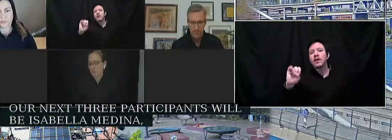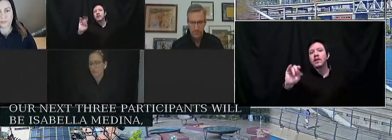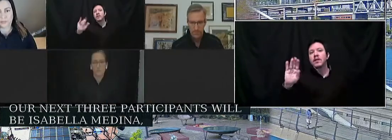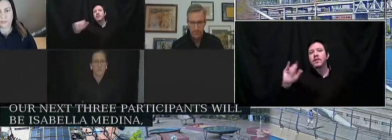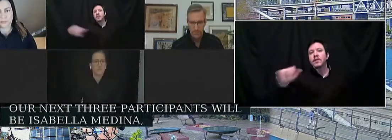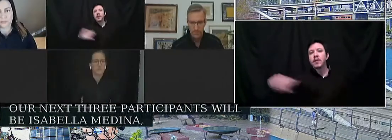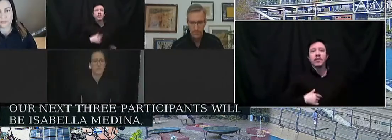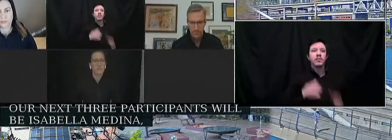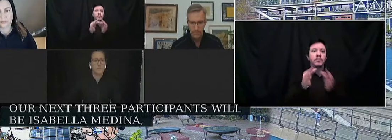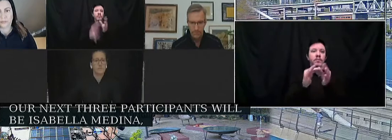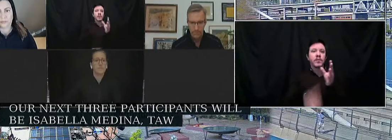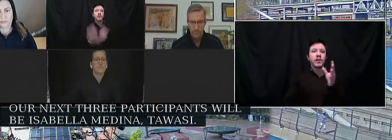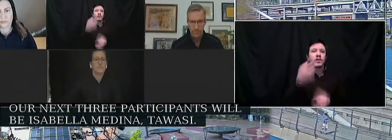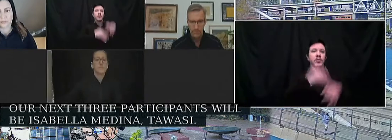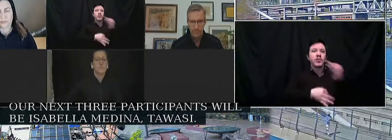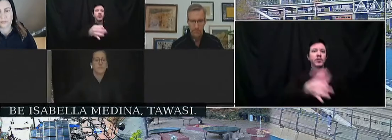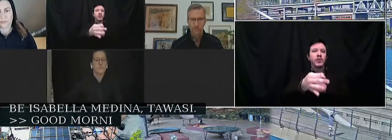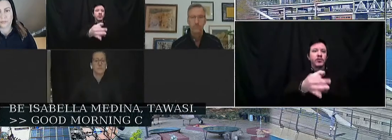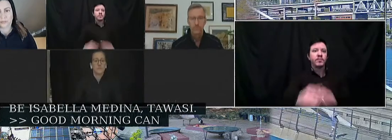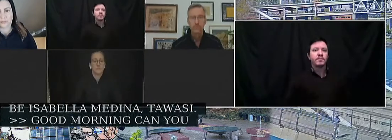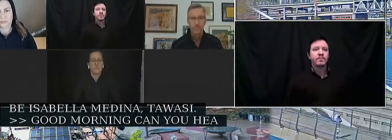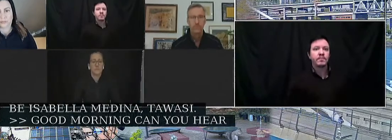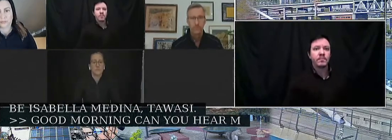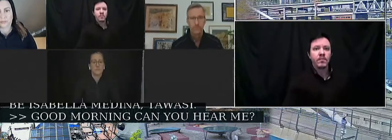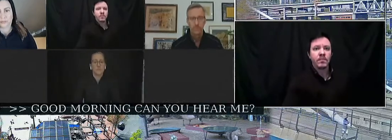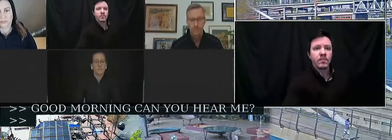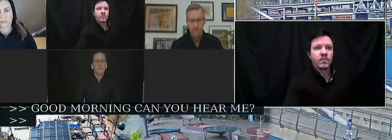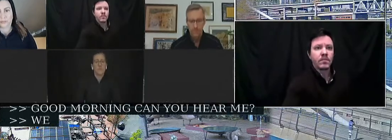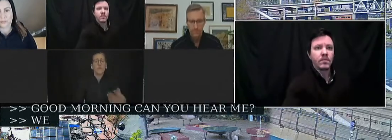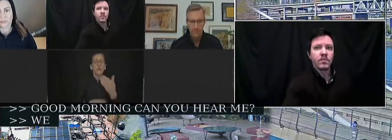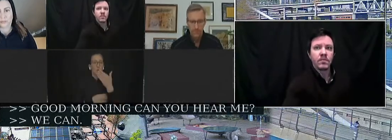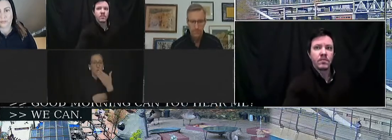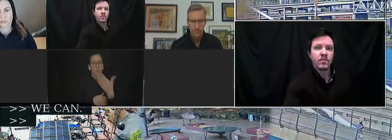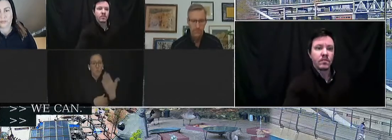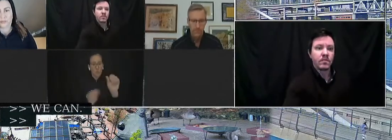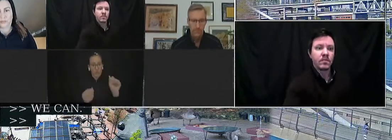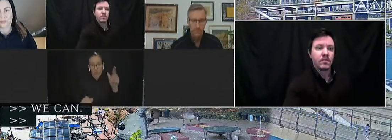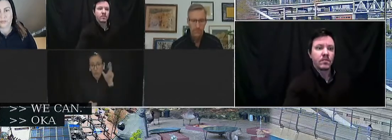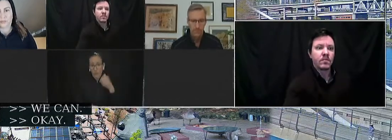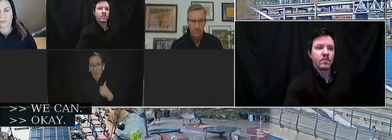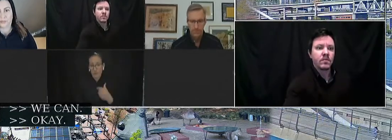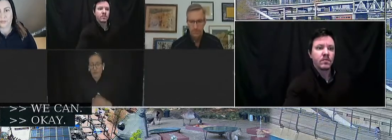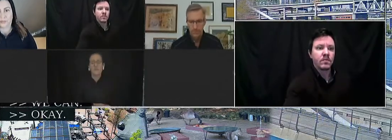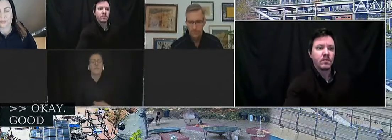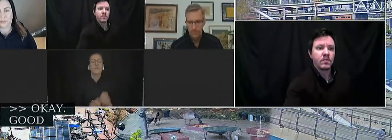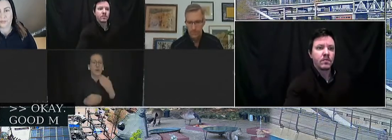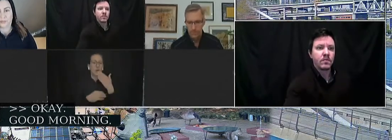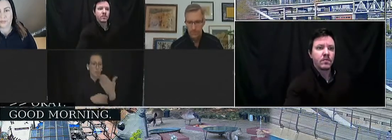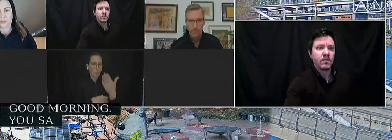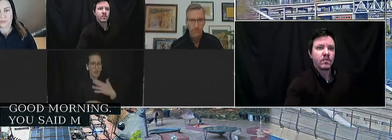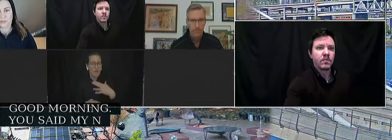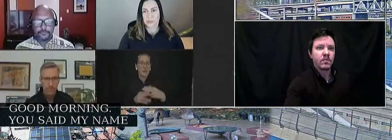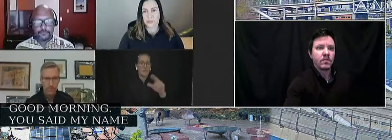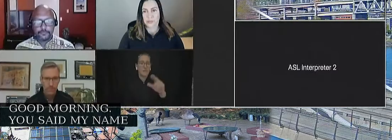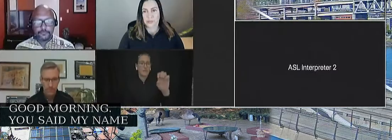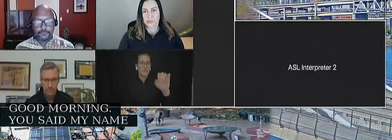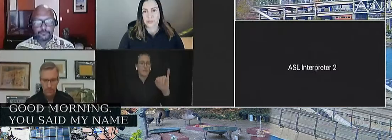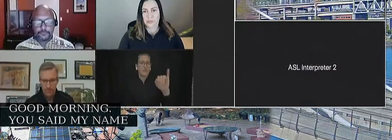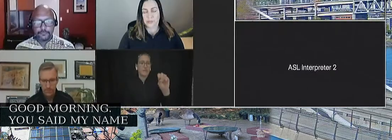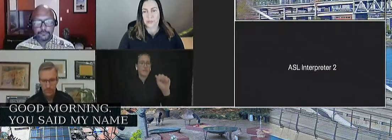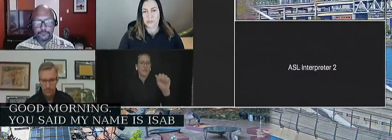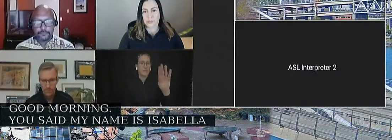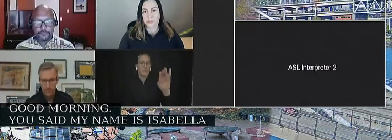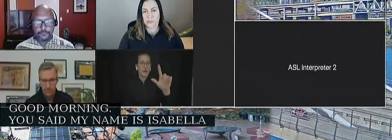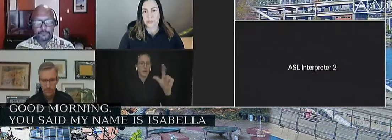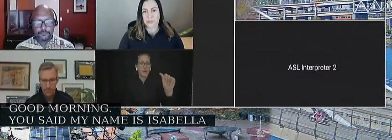Good morning. Can you hear me? We can. Okay. Good morning. Like you said, my name is Isabella Medina and has been